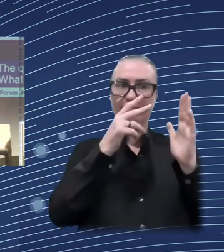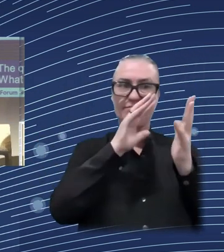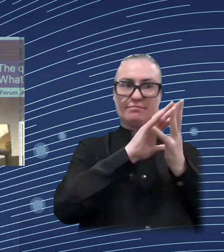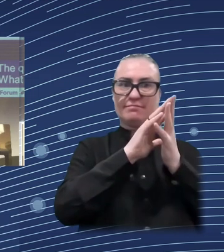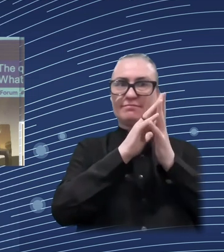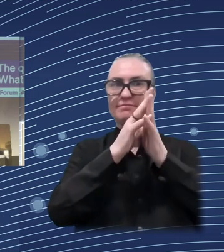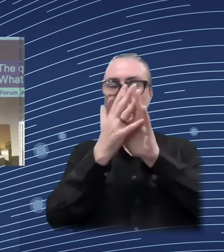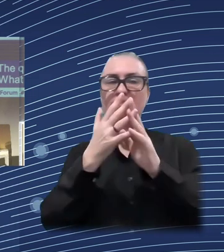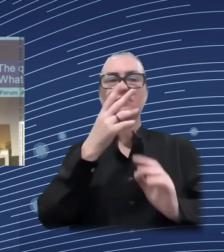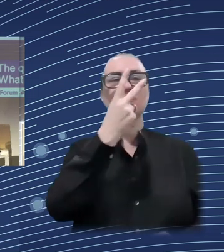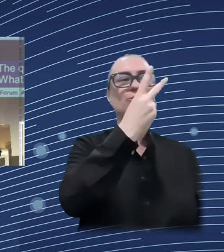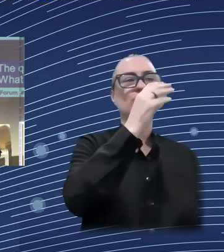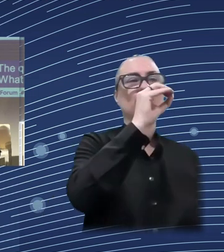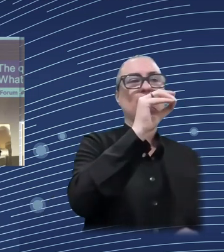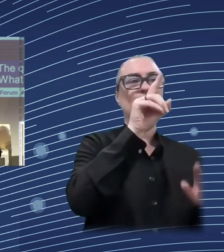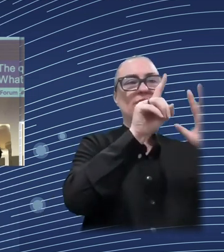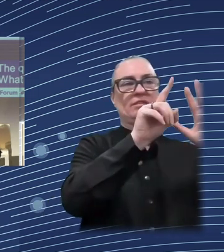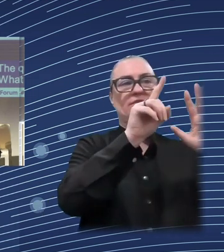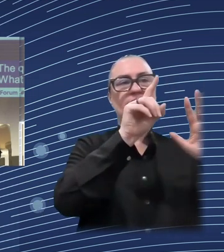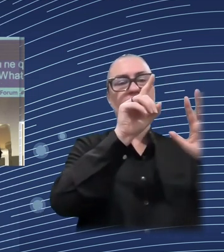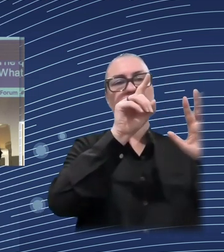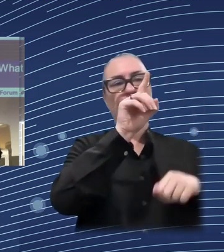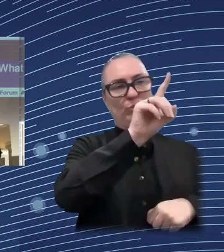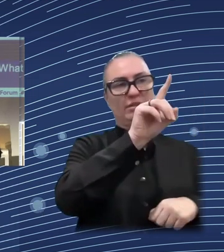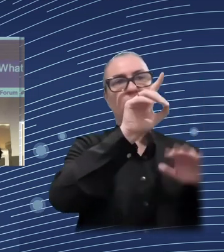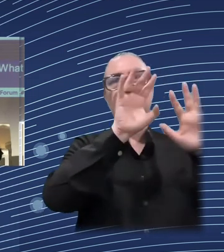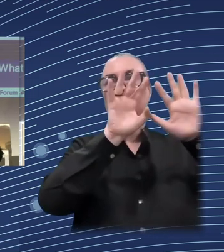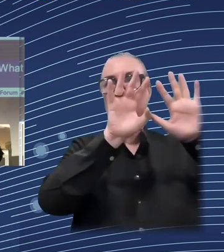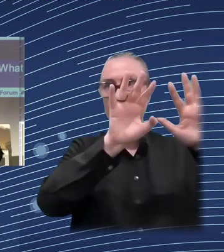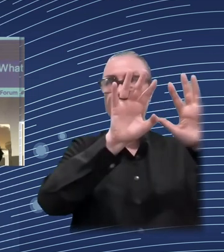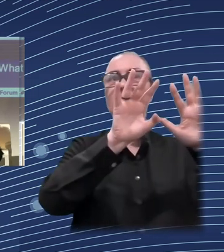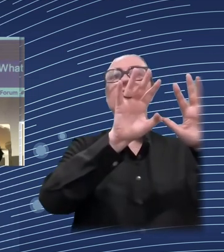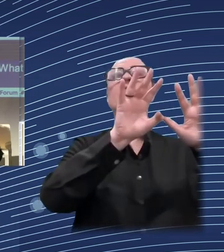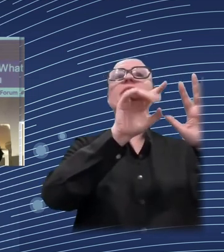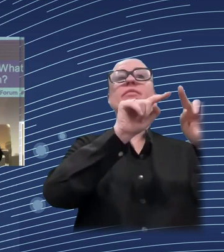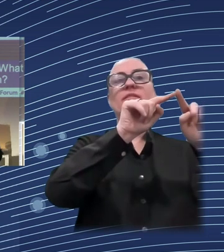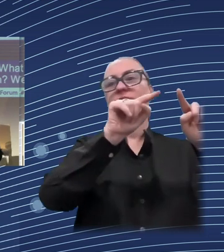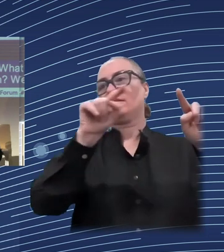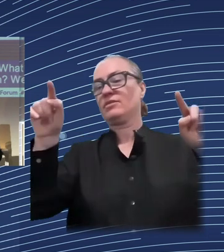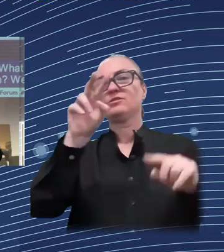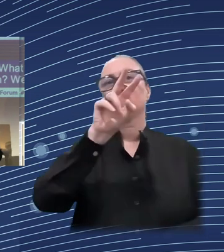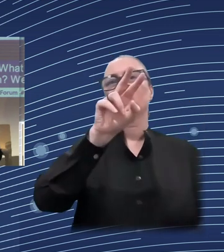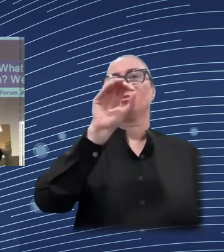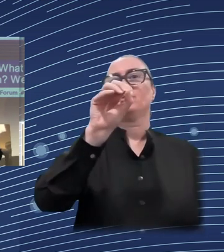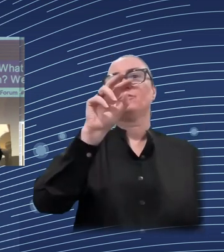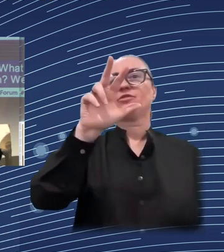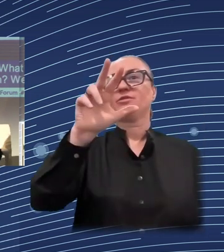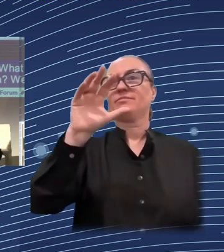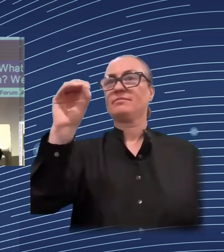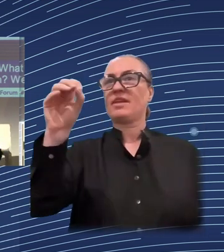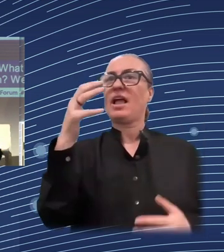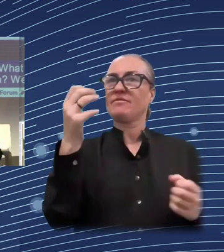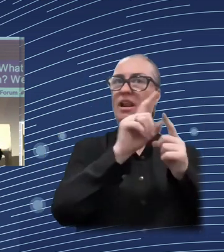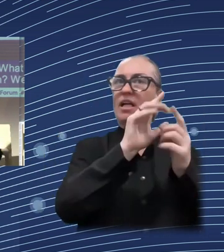distributional implications? Okay. And we looked here at specifically at the impact of poverty. And we ask ourselves,